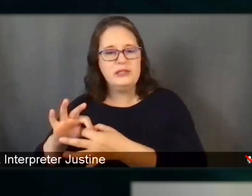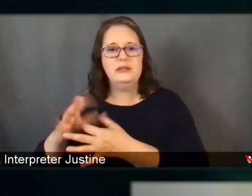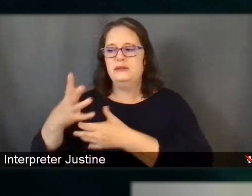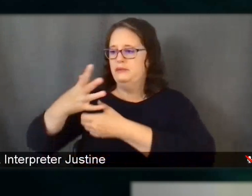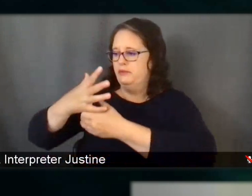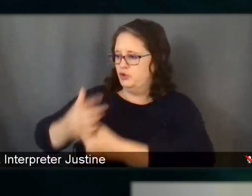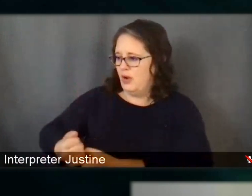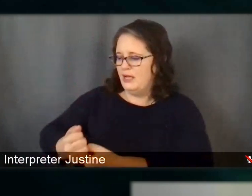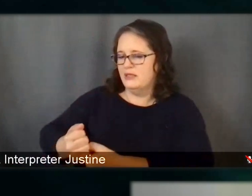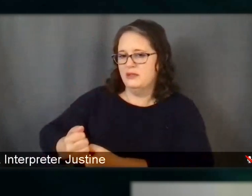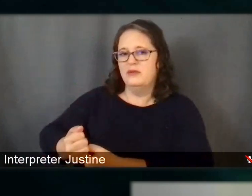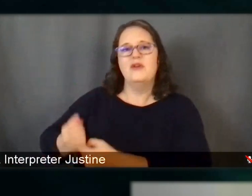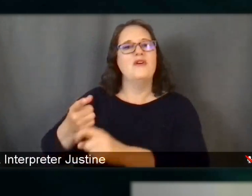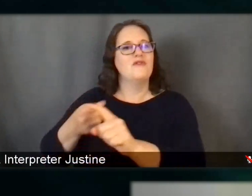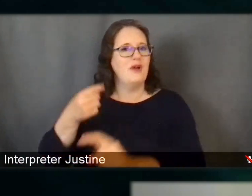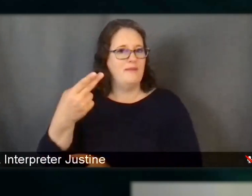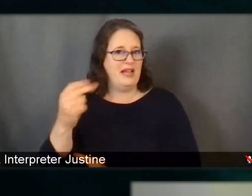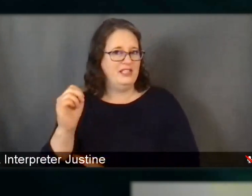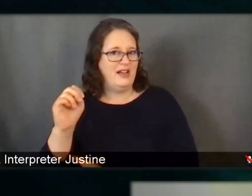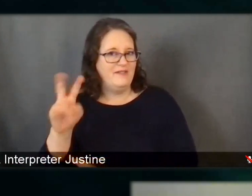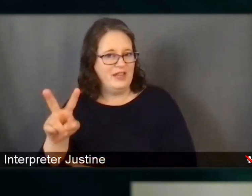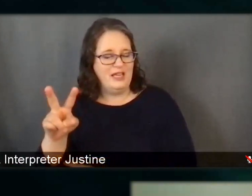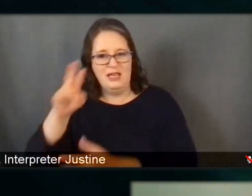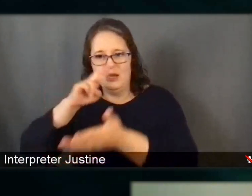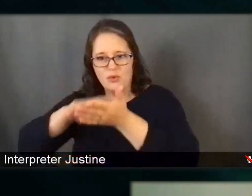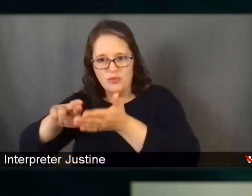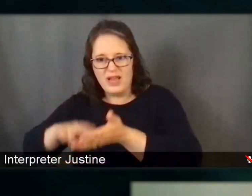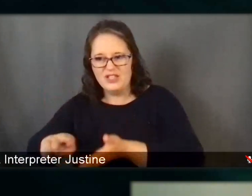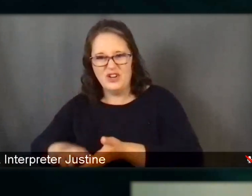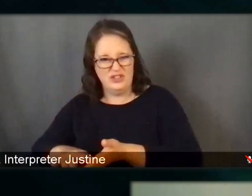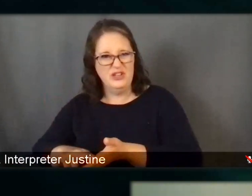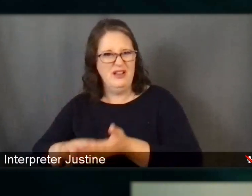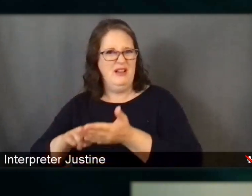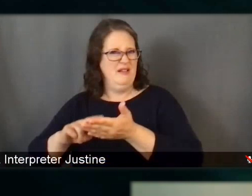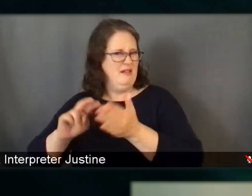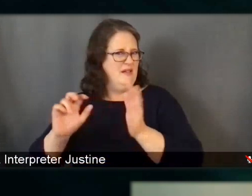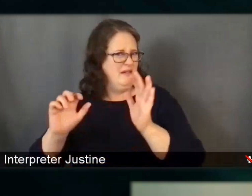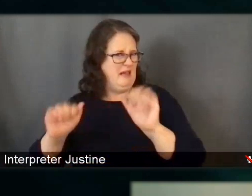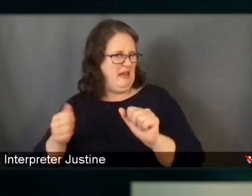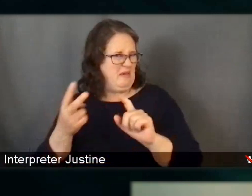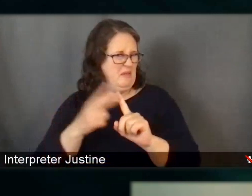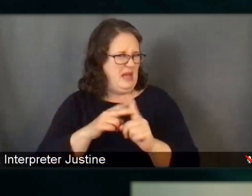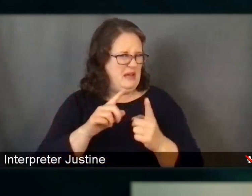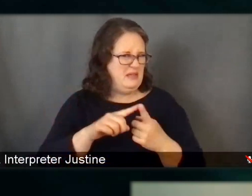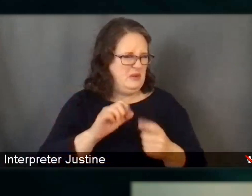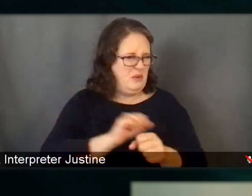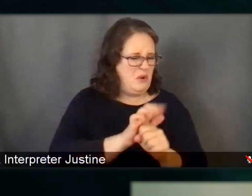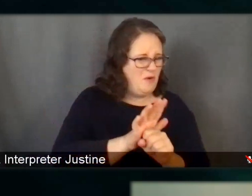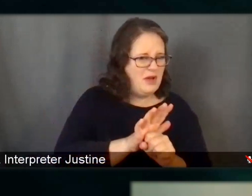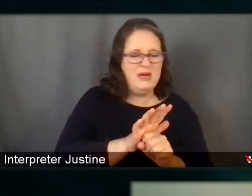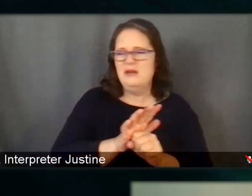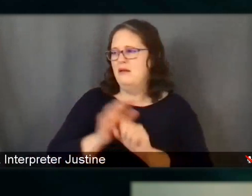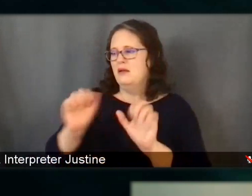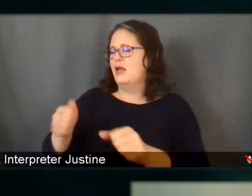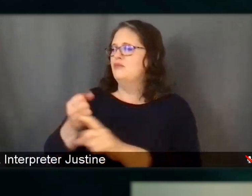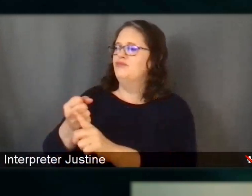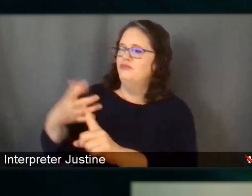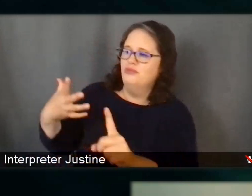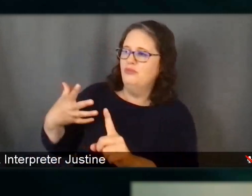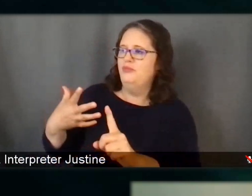and, uh, presence, um, that you've developed in HIV? Tell us a little bit about that relationship between the HIV work and the COVID work.